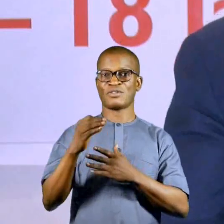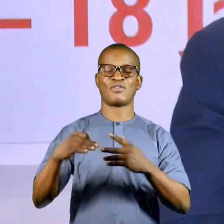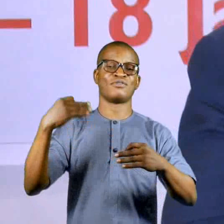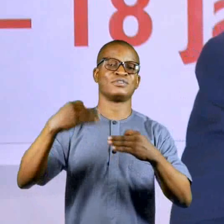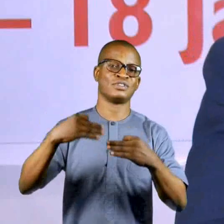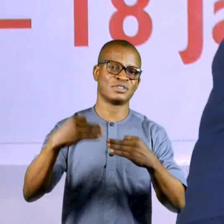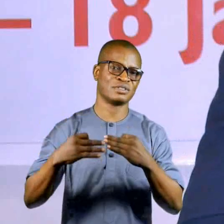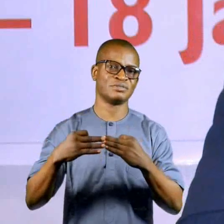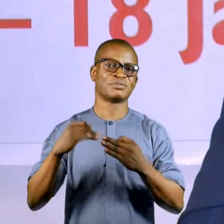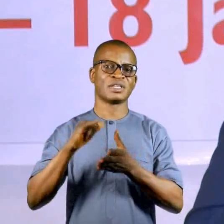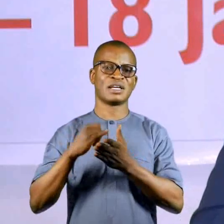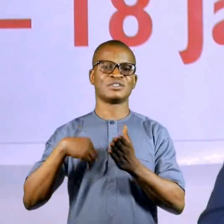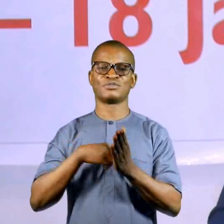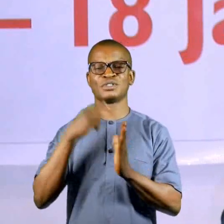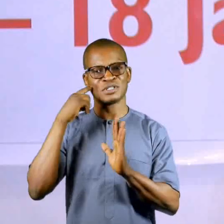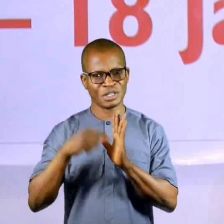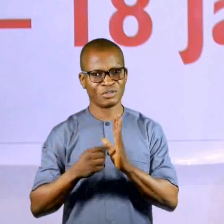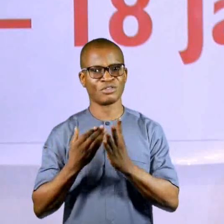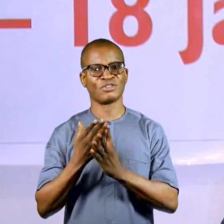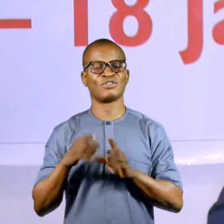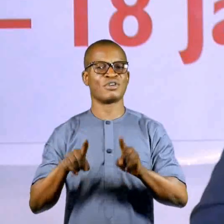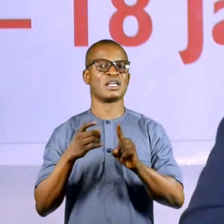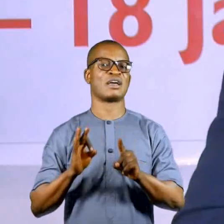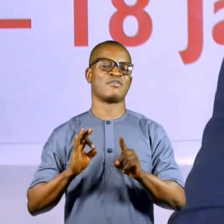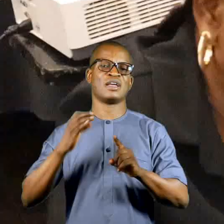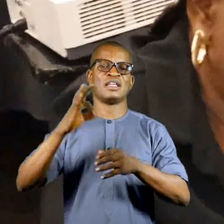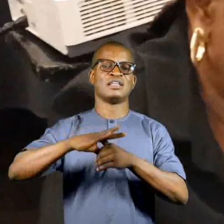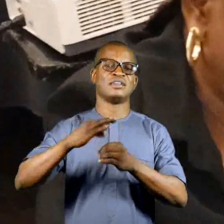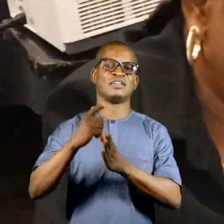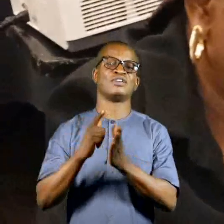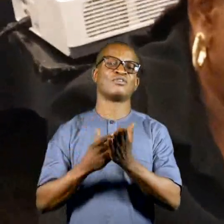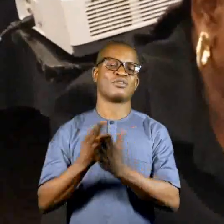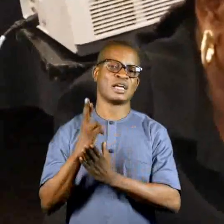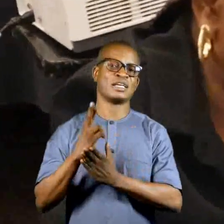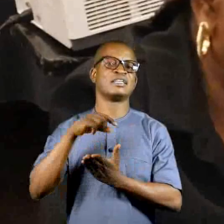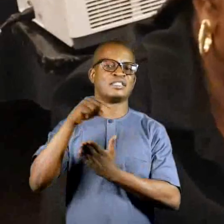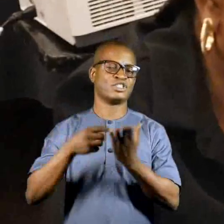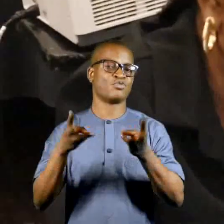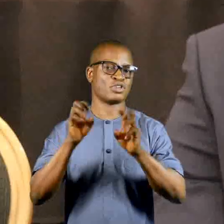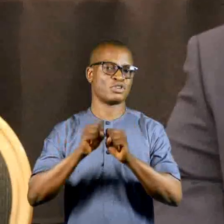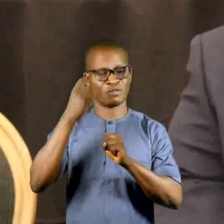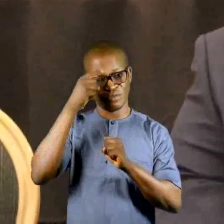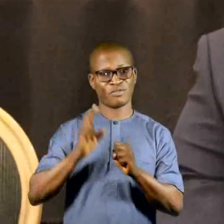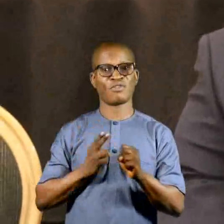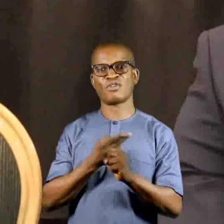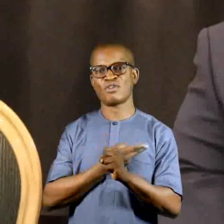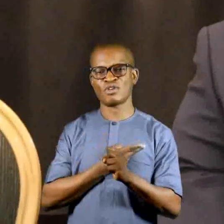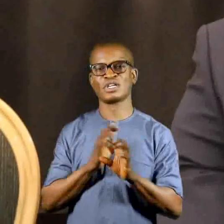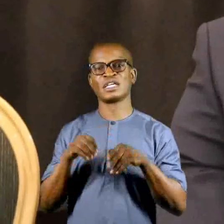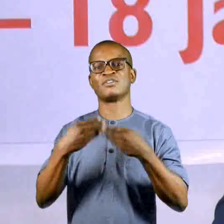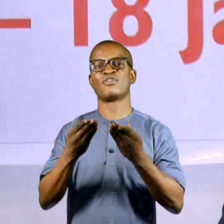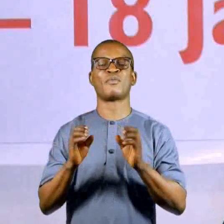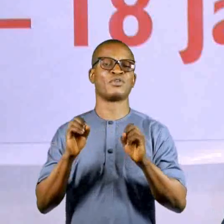the ability to then get redress for the violation of their legal rights. So this workshop for us in closing is an